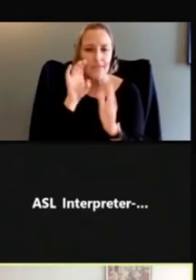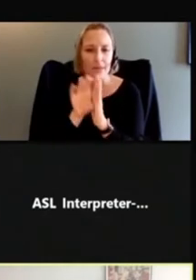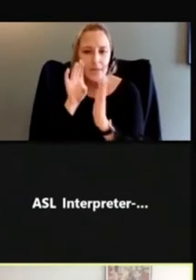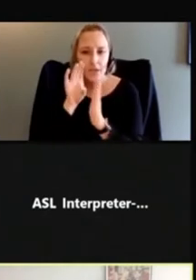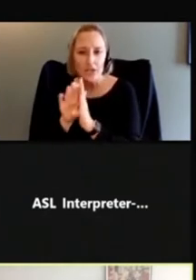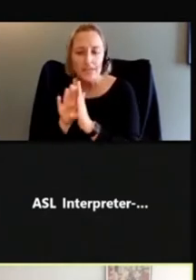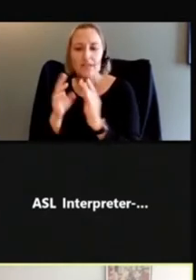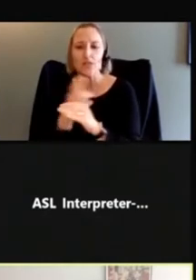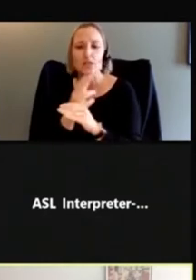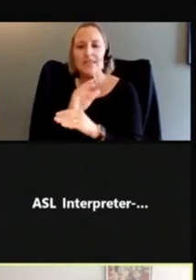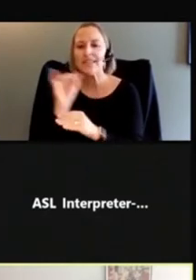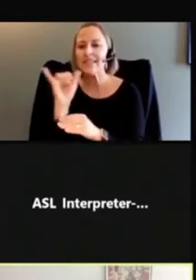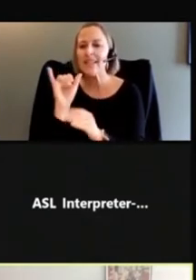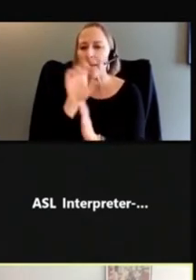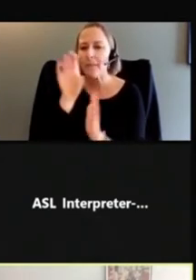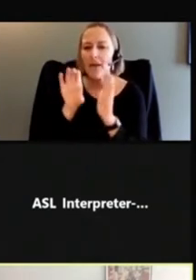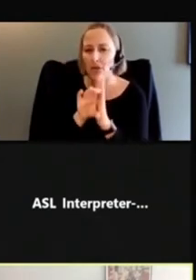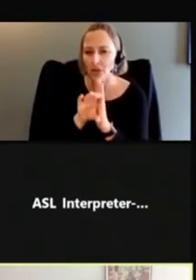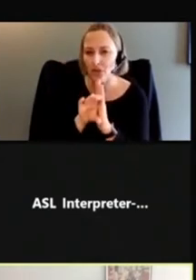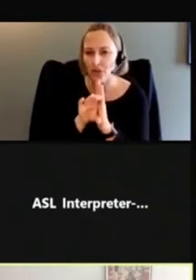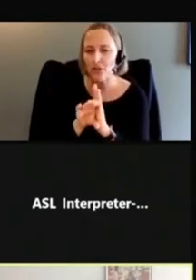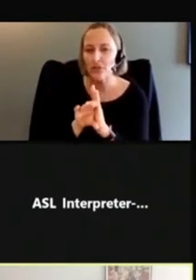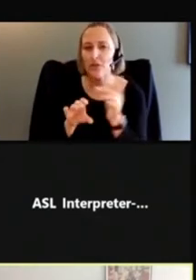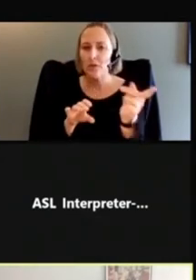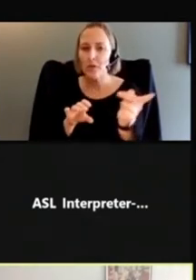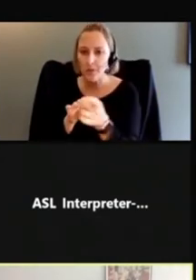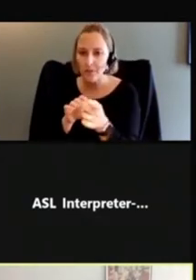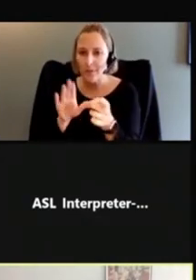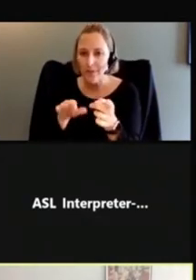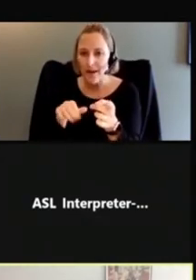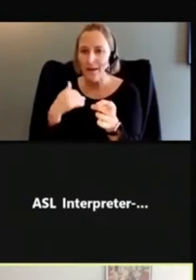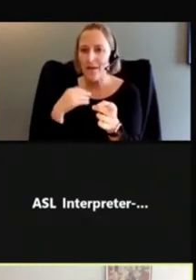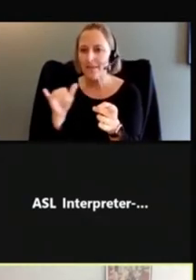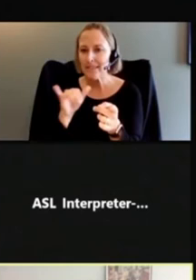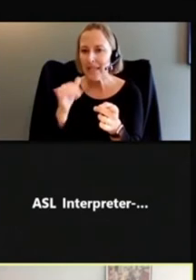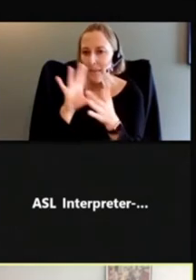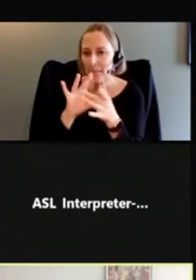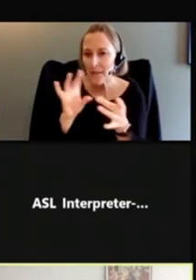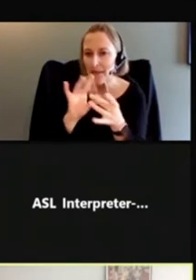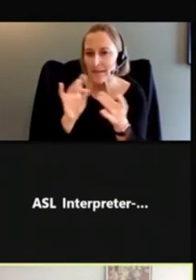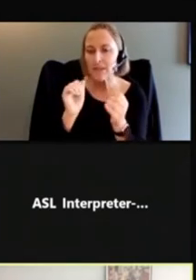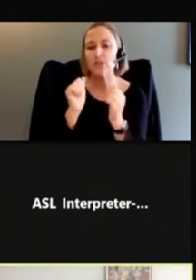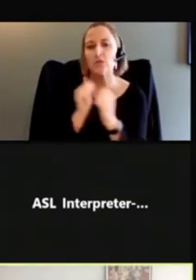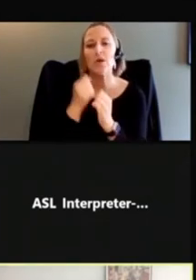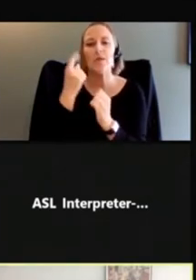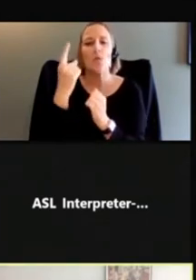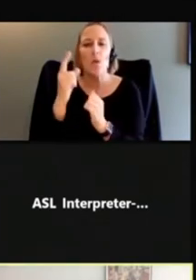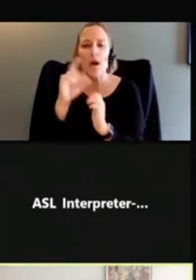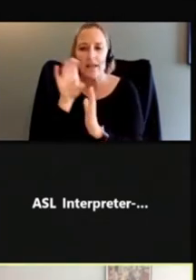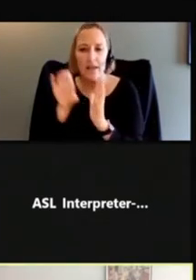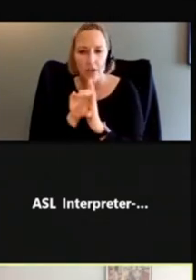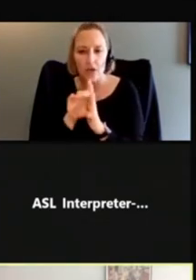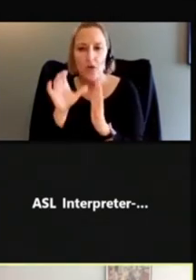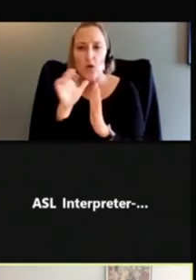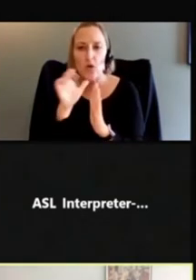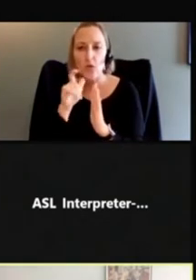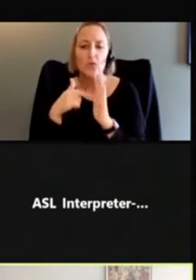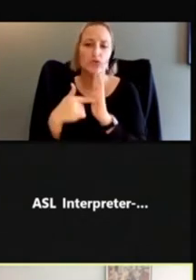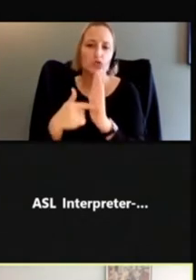your illustration. So here we have the same messages, but we have this consistent character demonstrating all of these points.